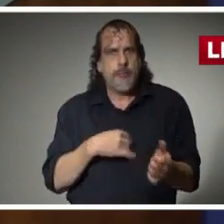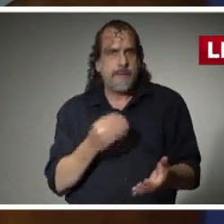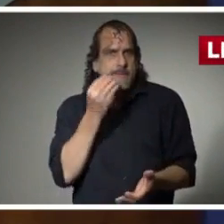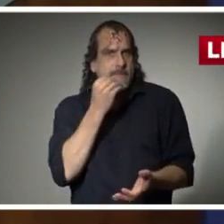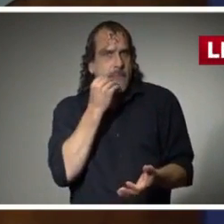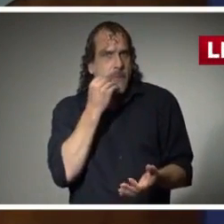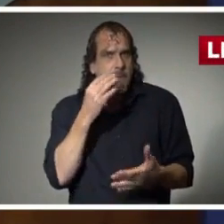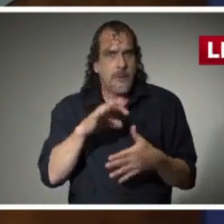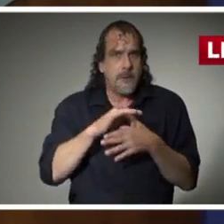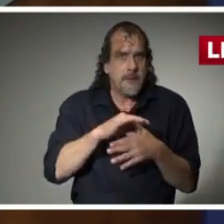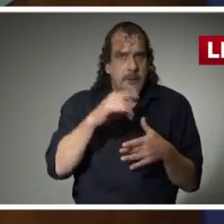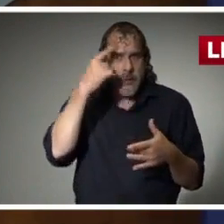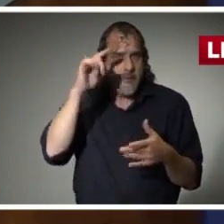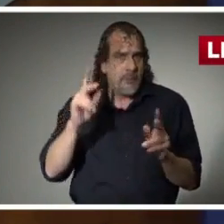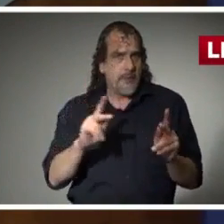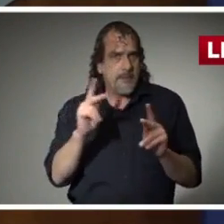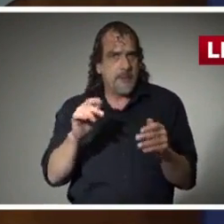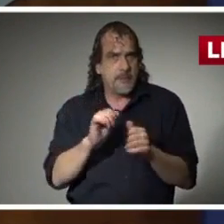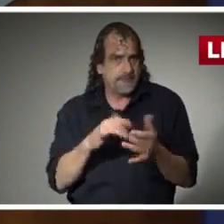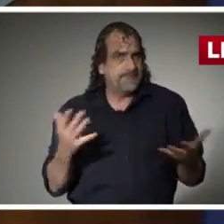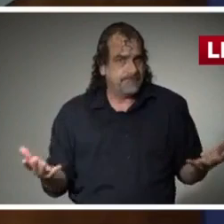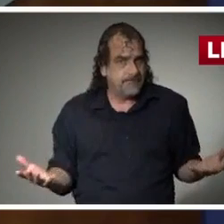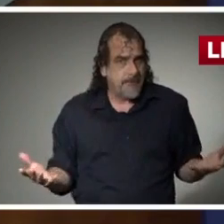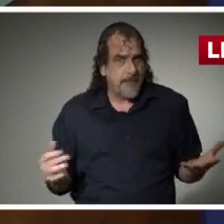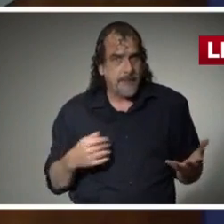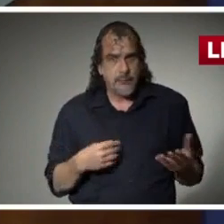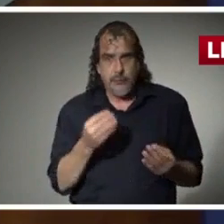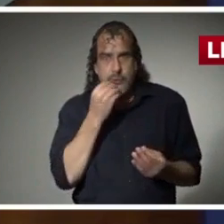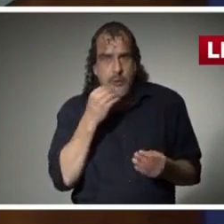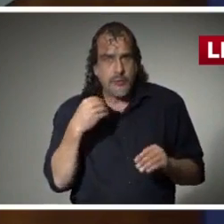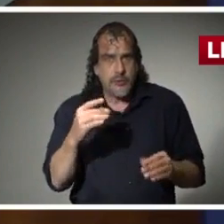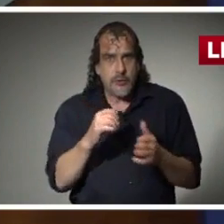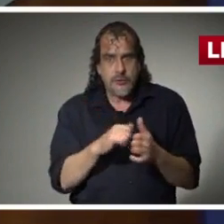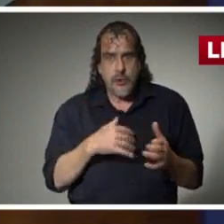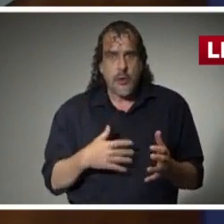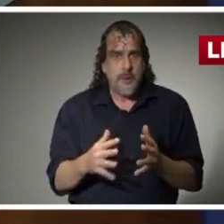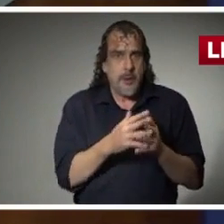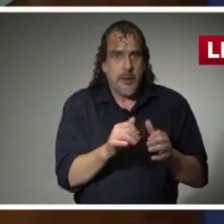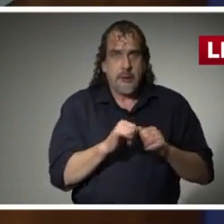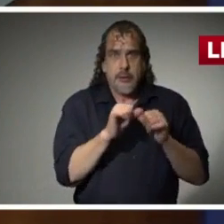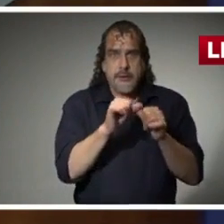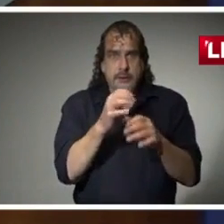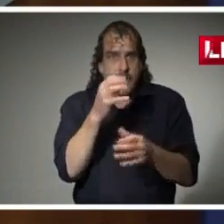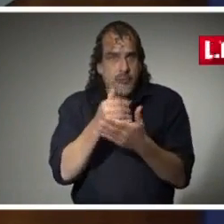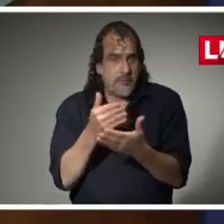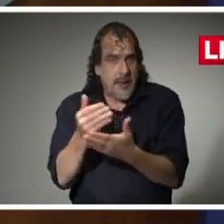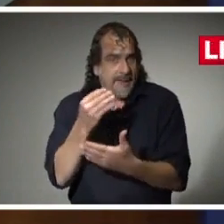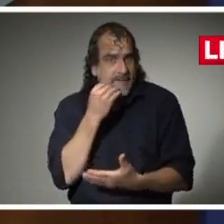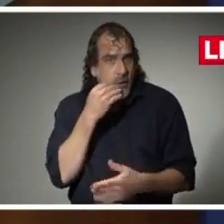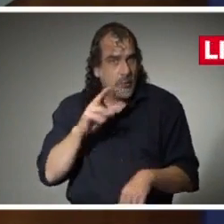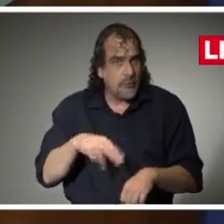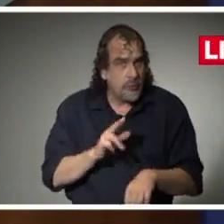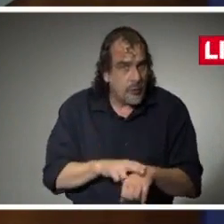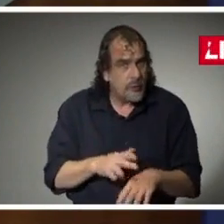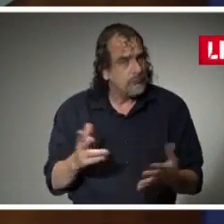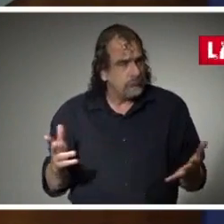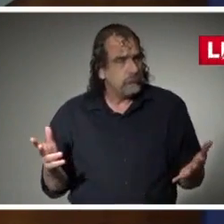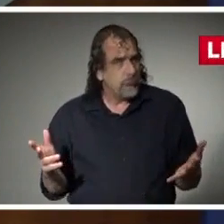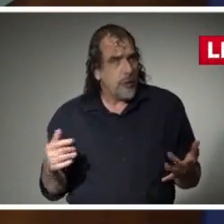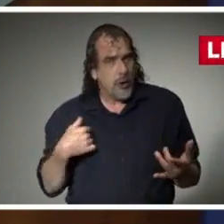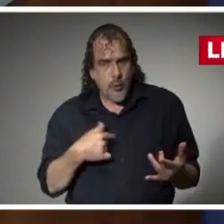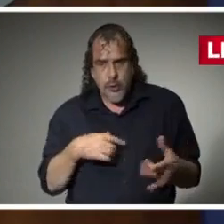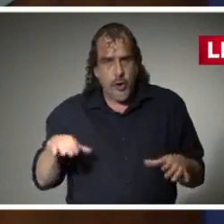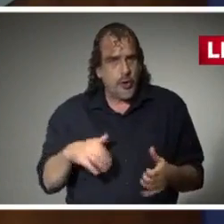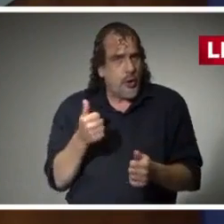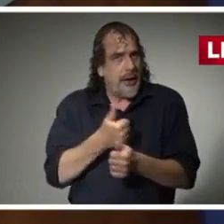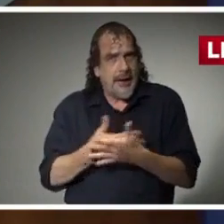necessary meat through the supply chain to grocery stores so that Americans can continue to get it. We are going to do everything in